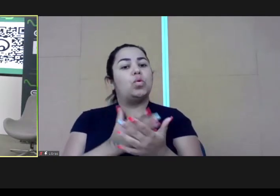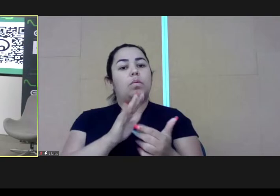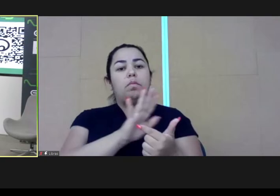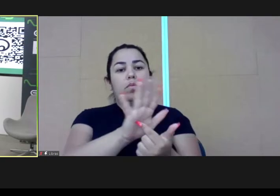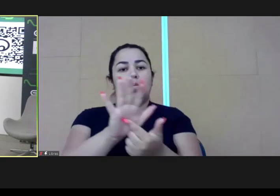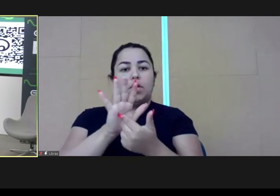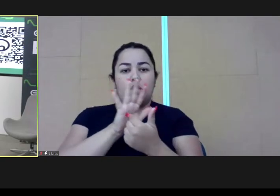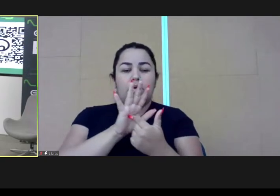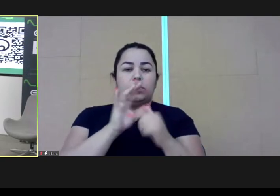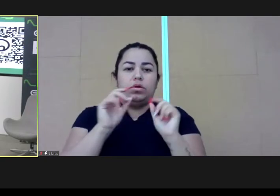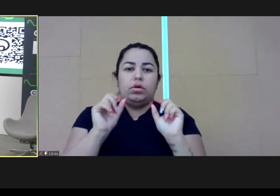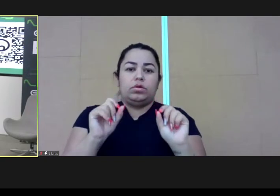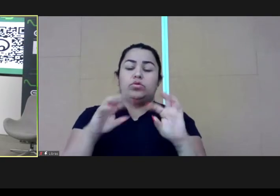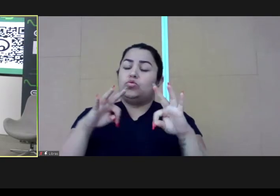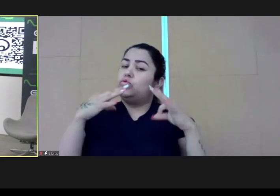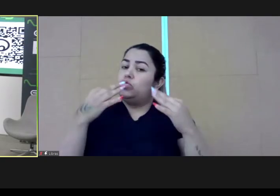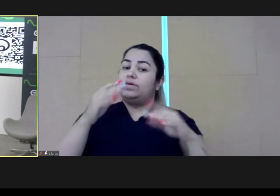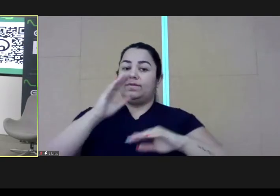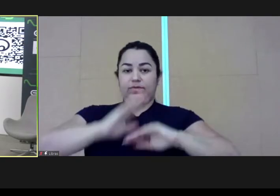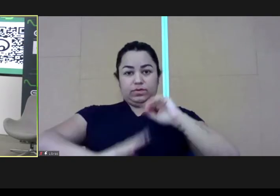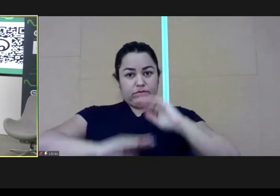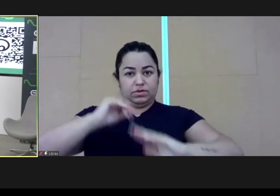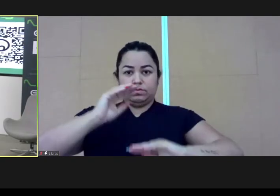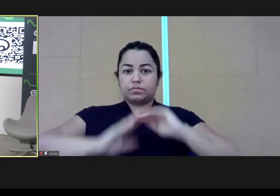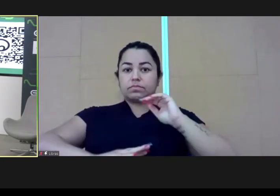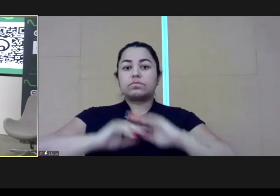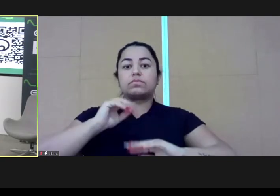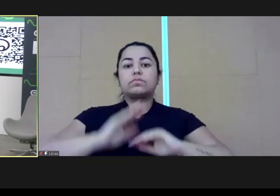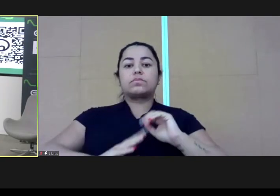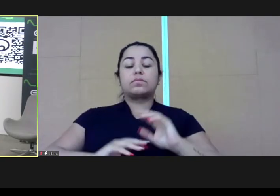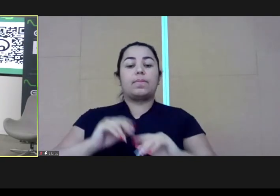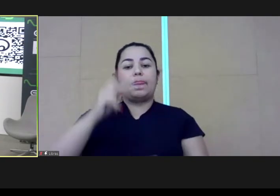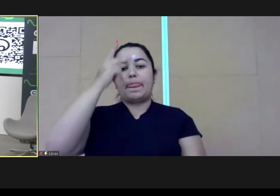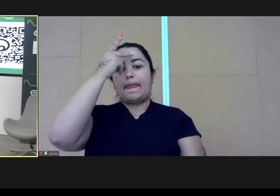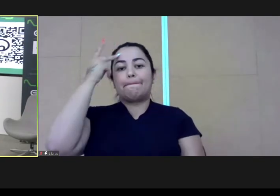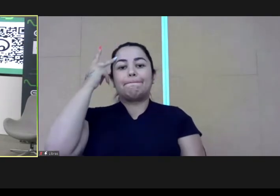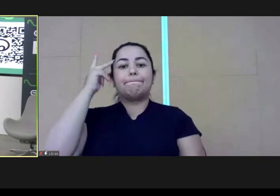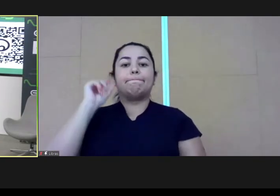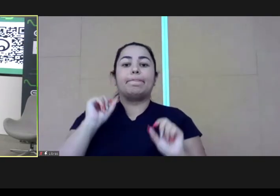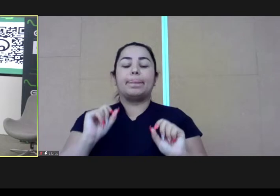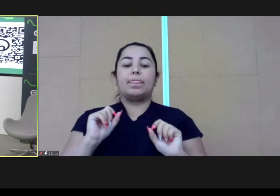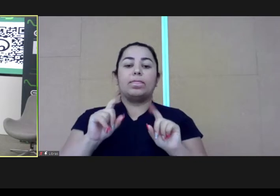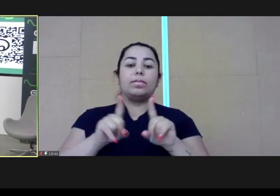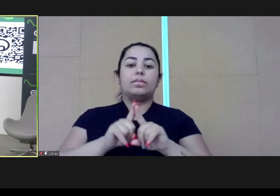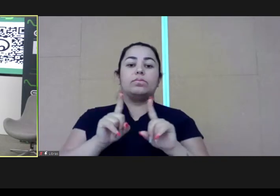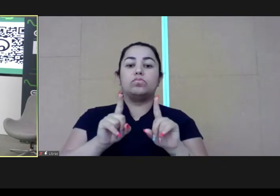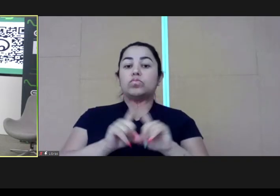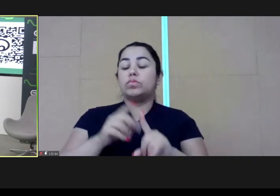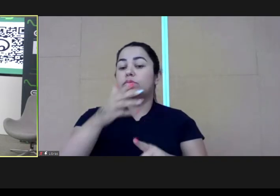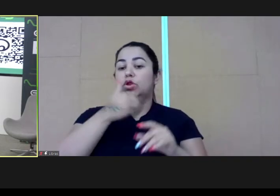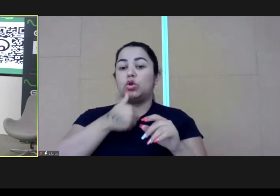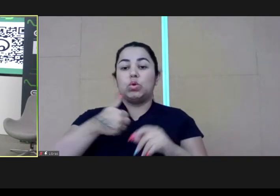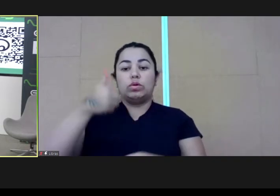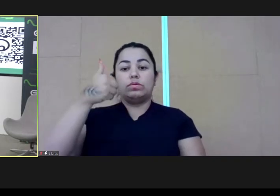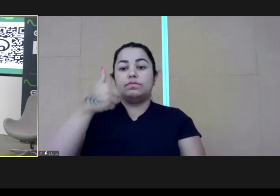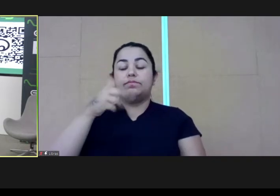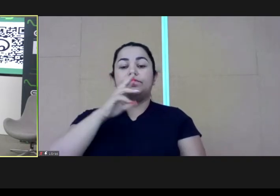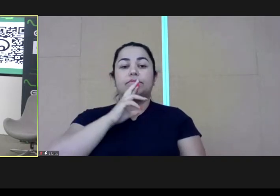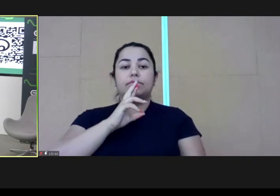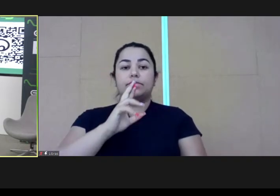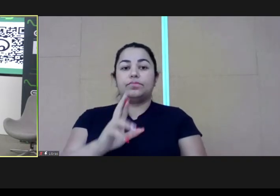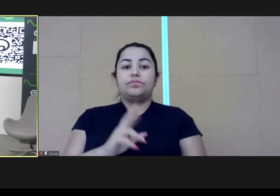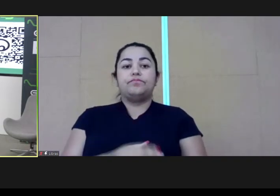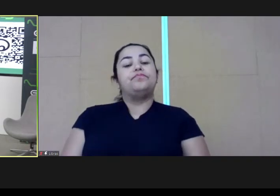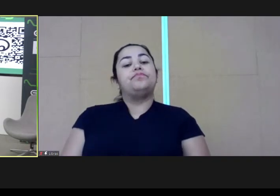study shows that in all the situations, all the people that are more engaged, they